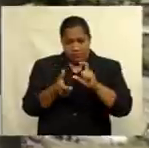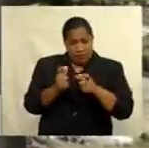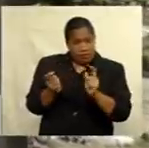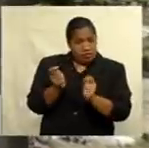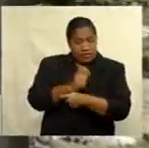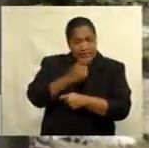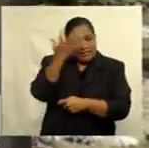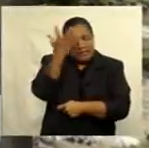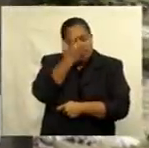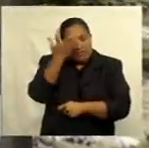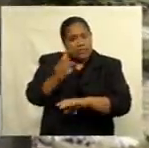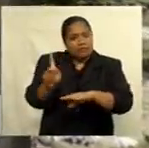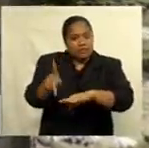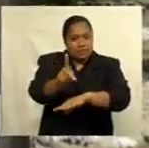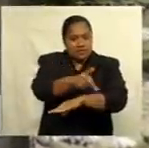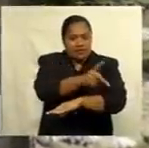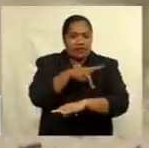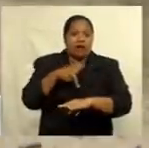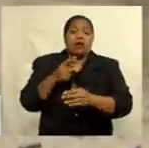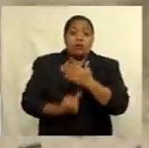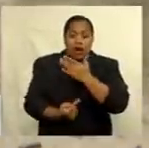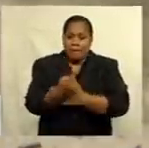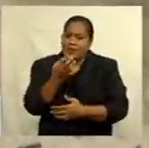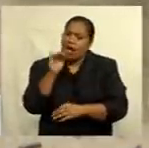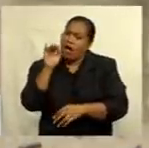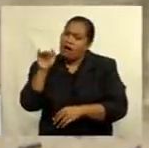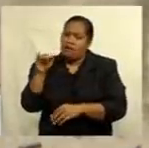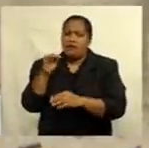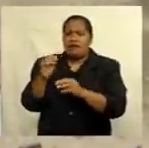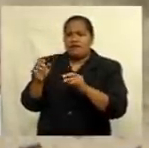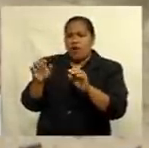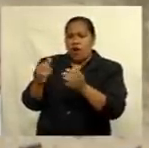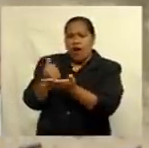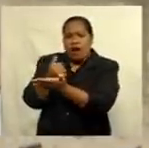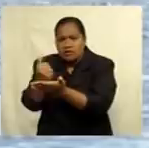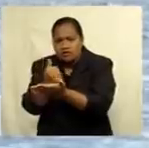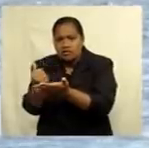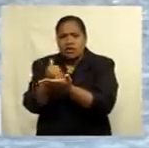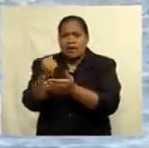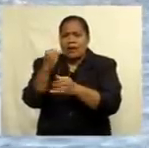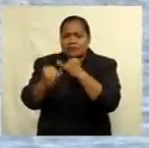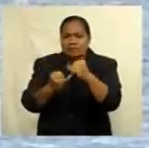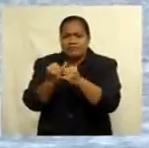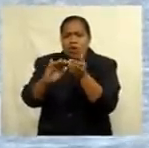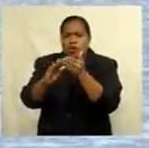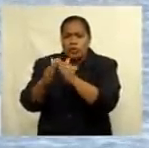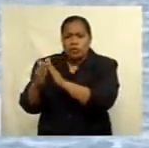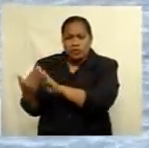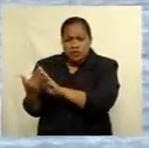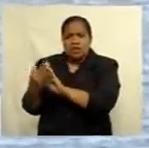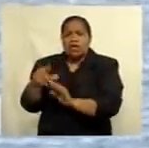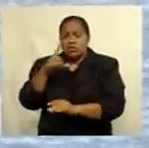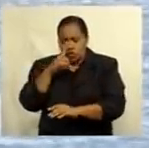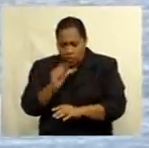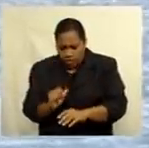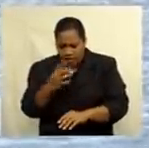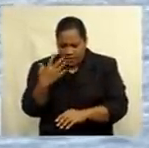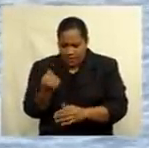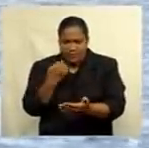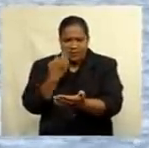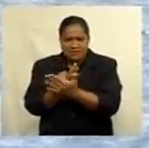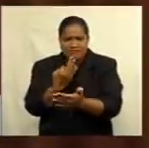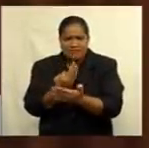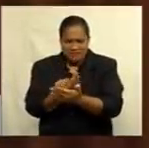Pacific, calling for urgent action by the international community to meet its financing commitments. Forum leaders